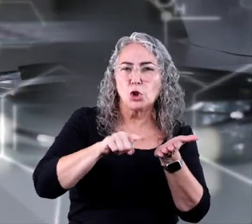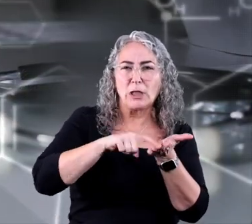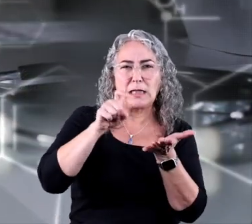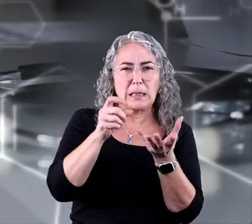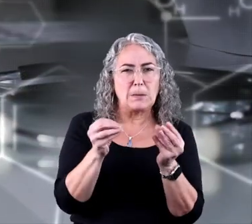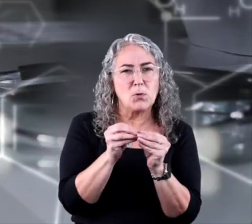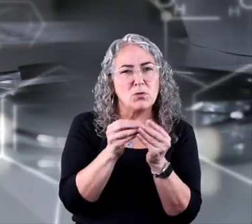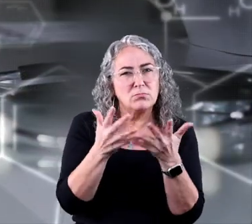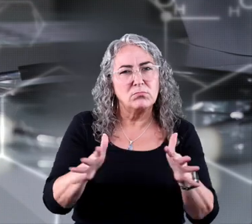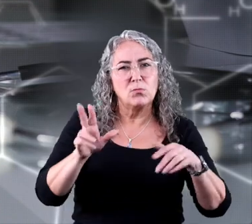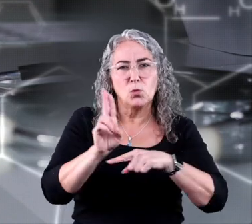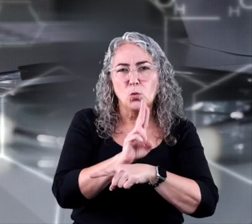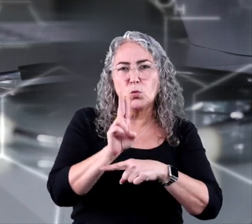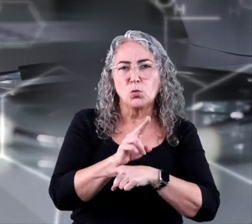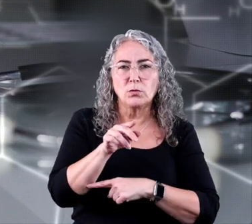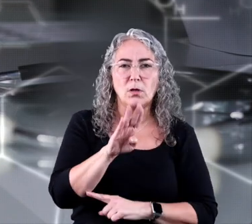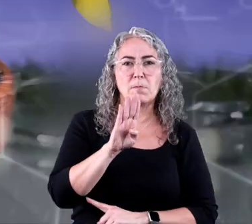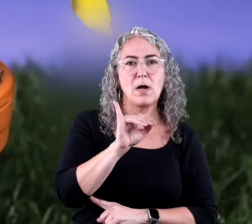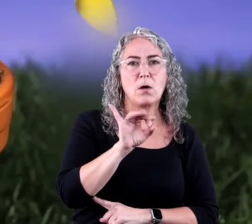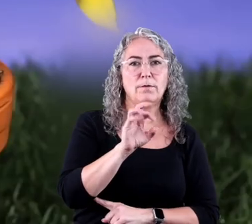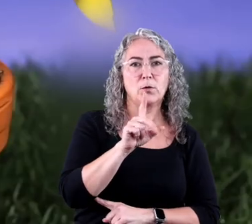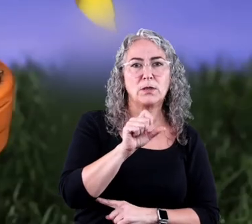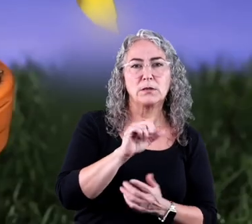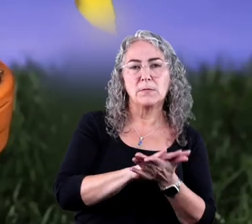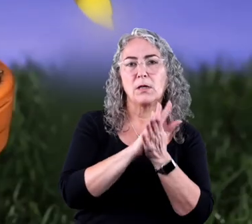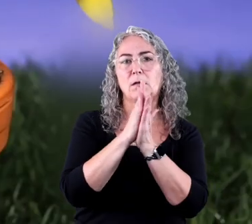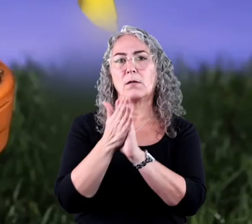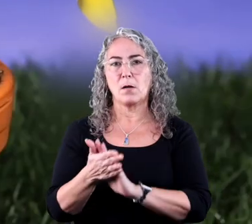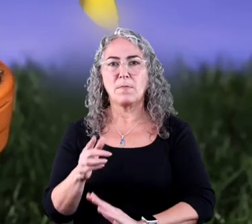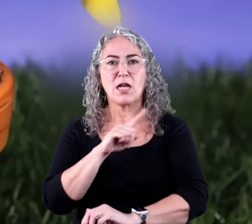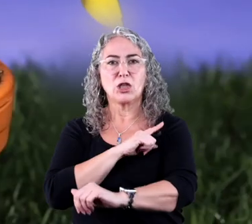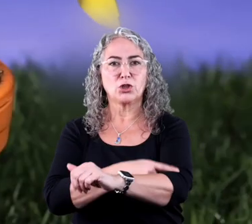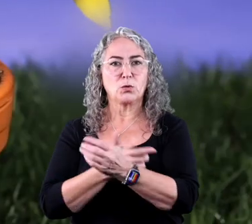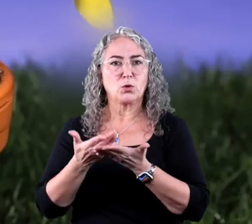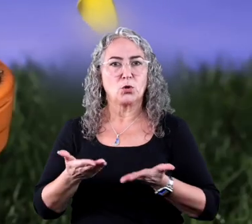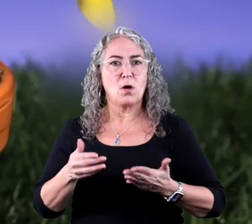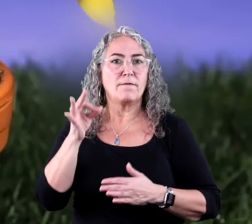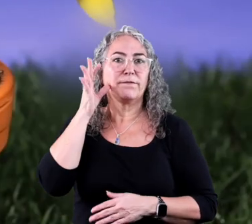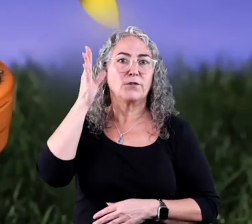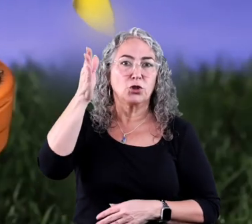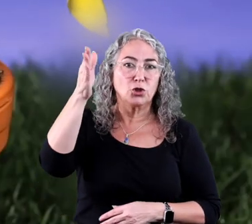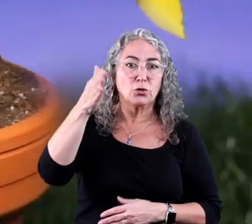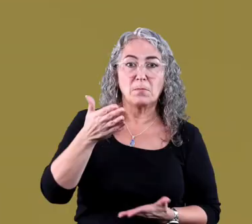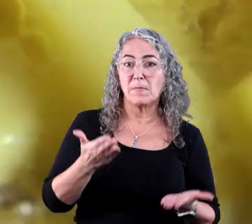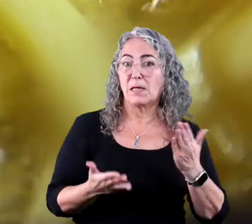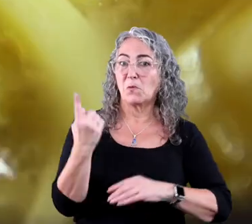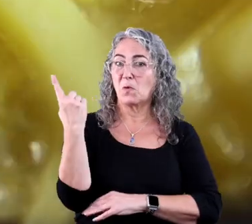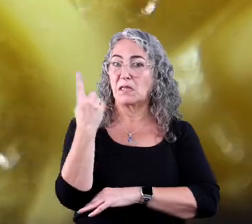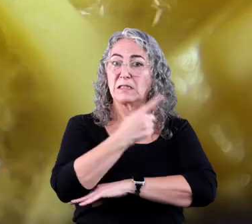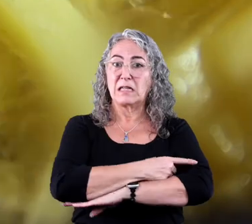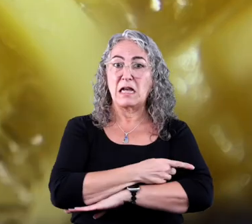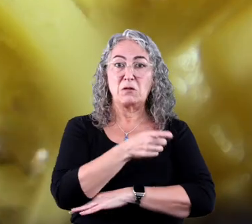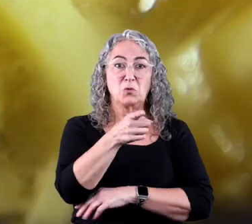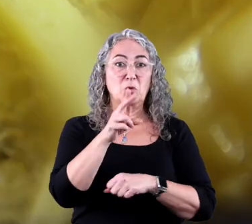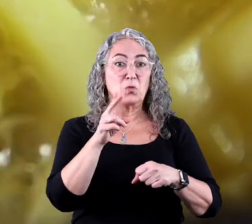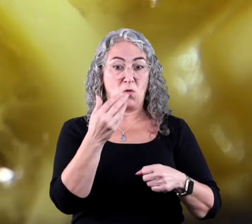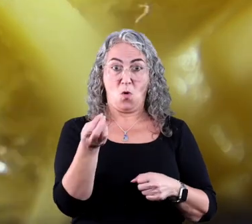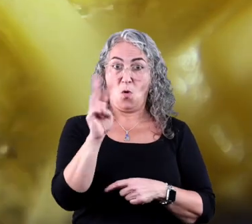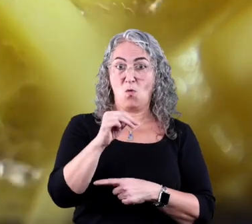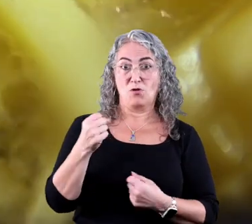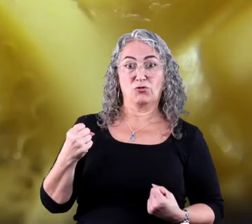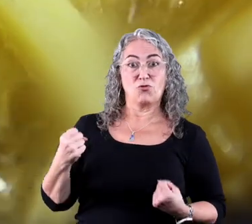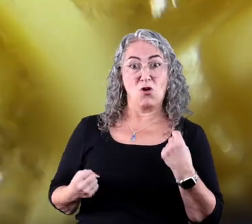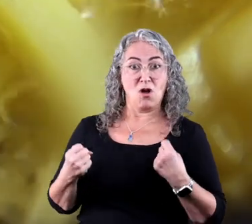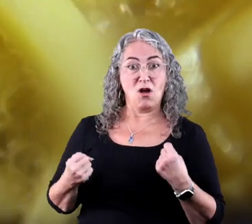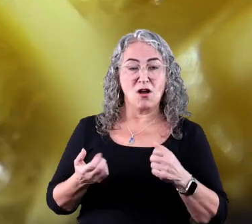needs to be done on using them. Biofuels may become the energy source of the future. Maybe one day, you'll even